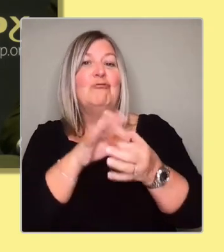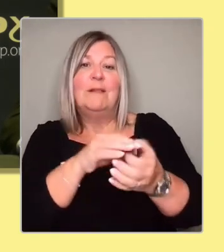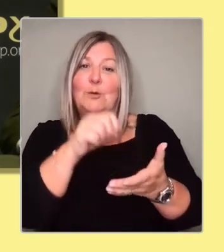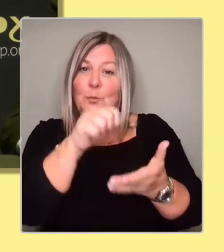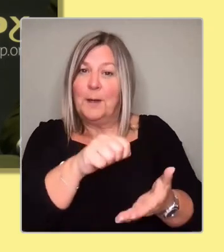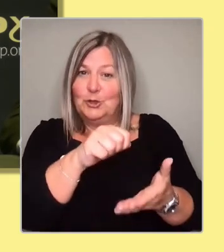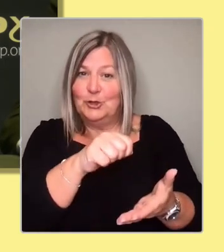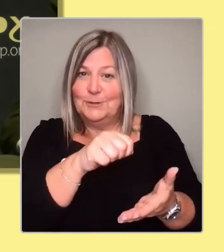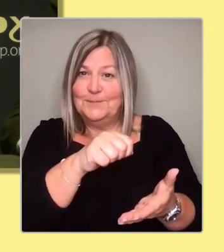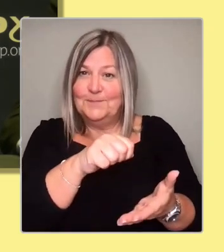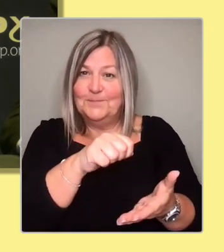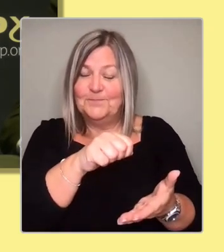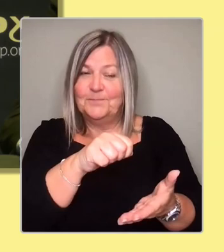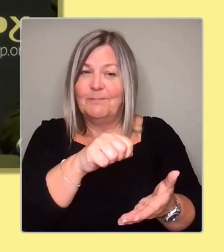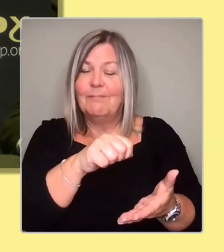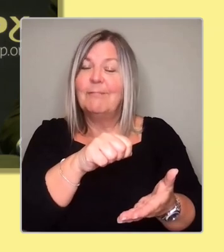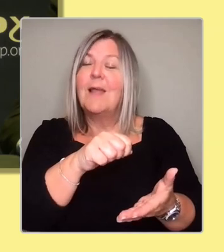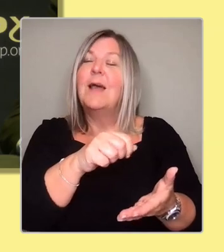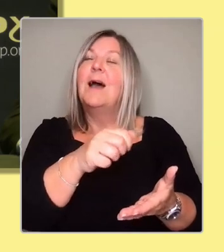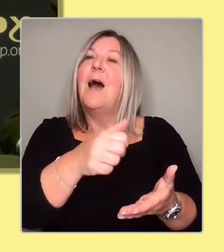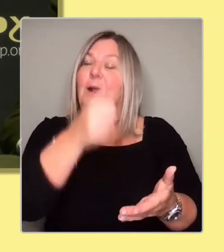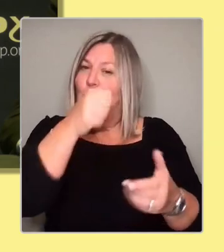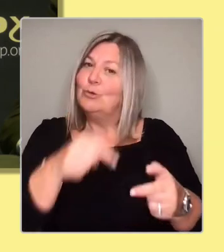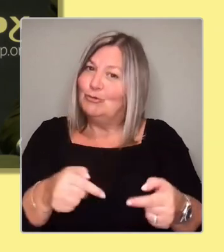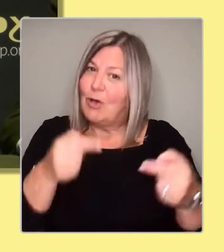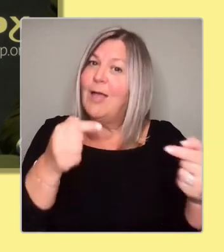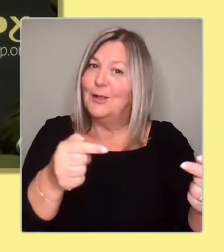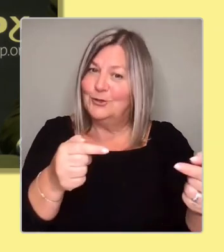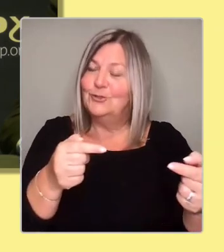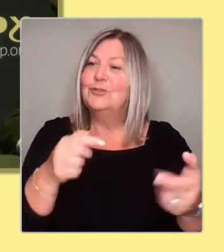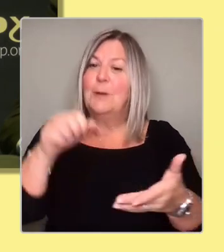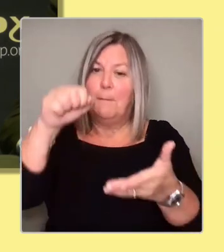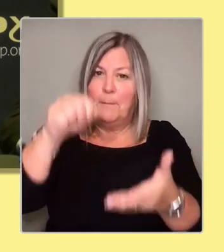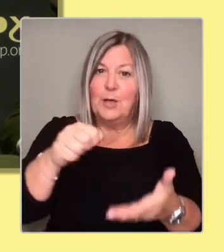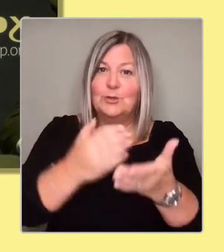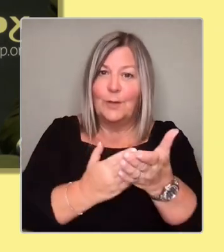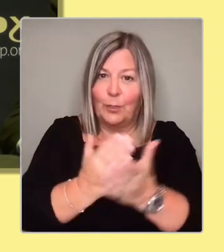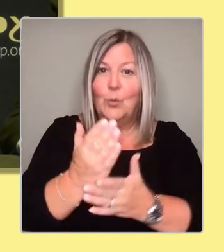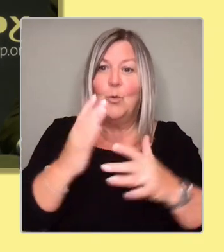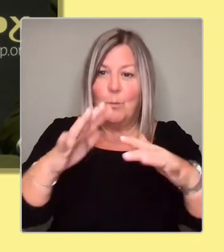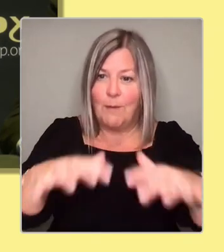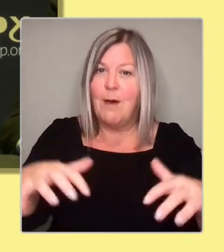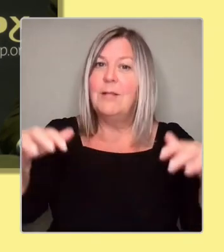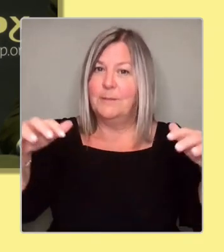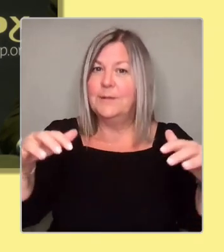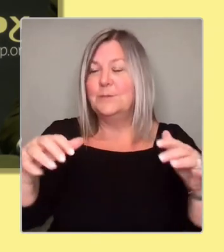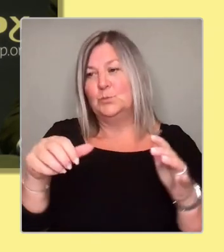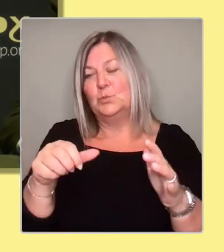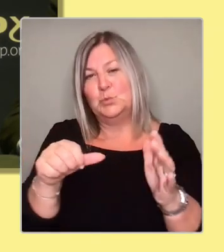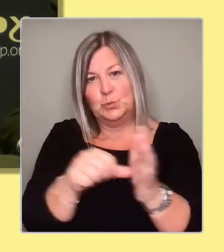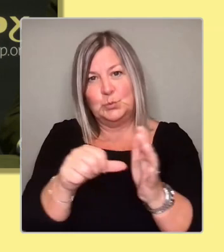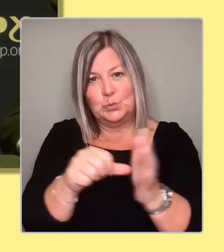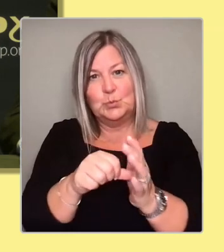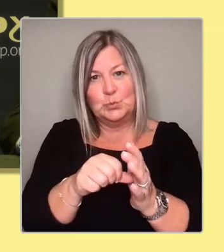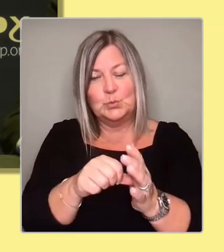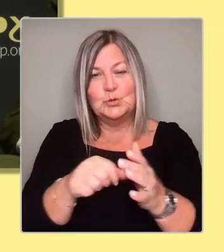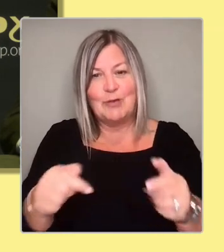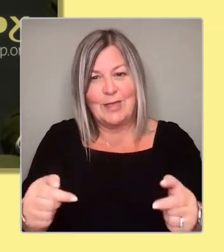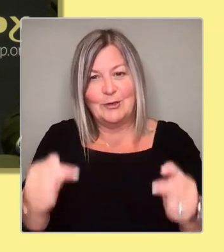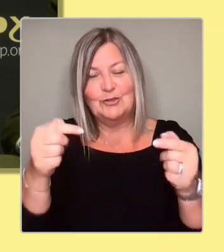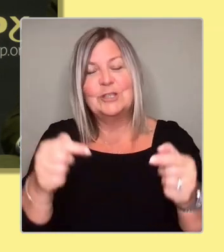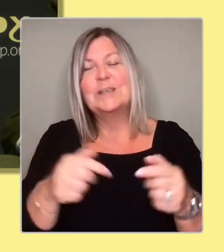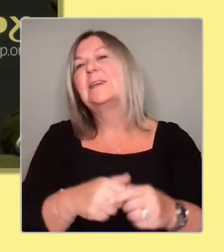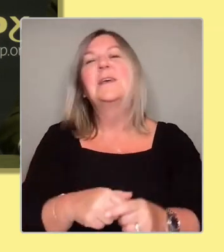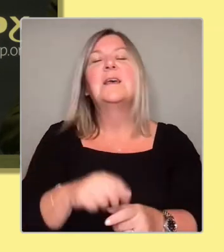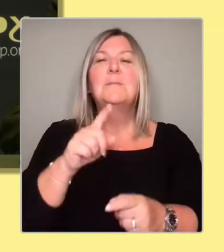challenging it is to get budgets through parliament. So I'm in no doubt as to the challenges of minority government. But secondly, I've been happy to